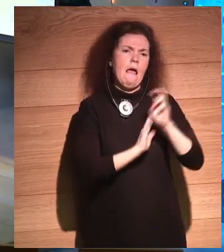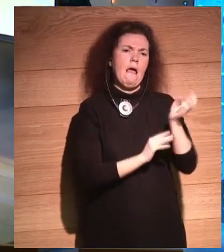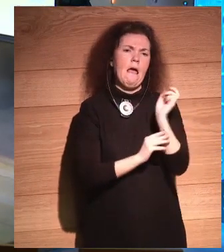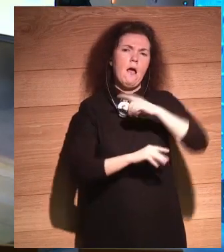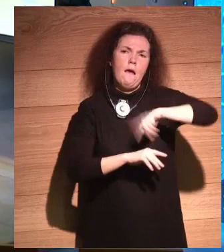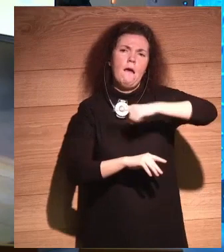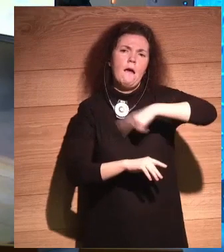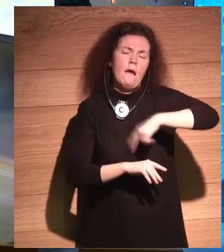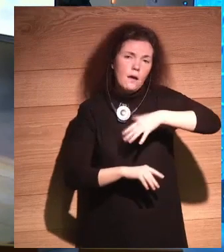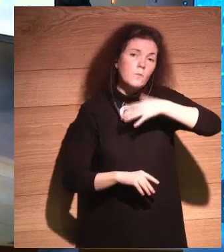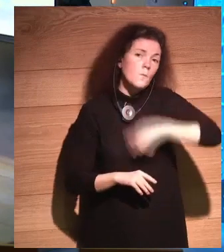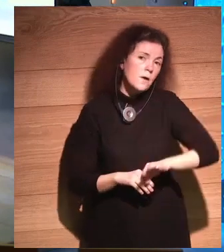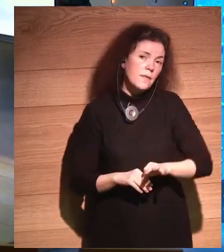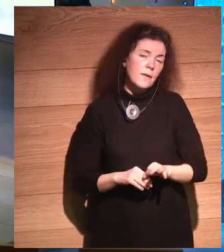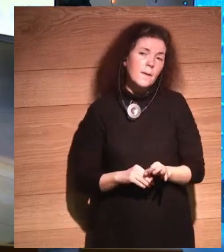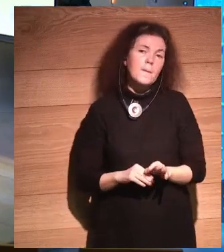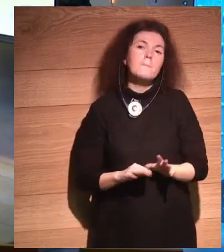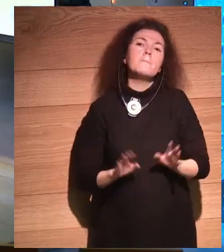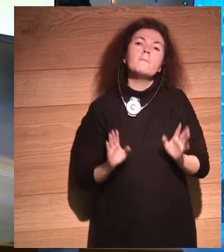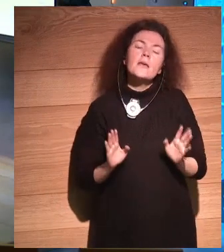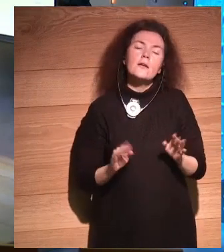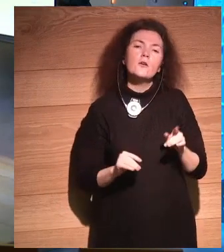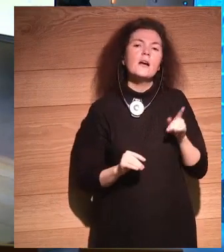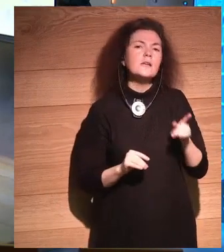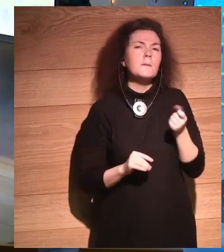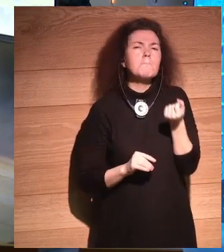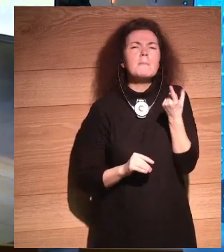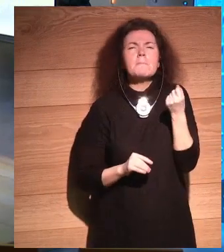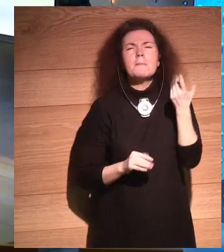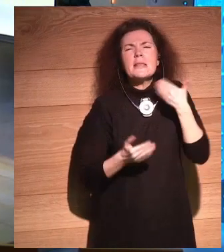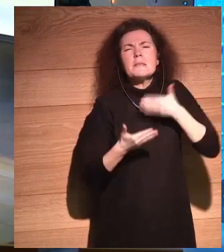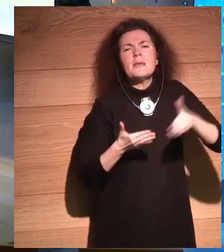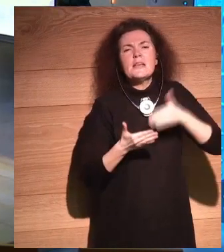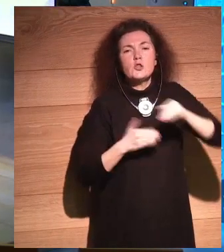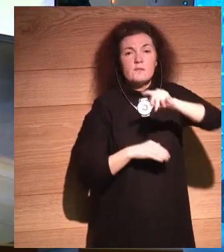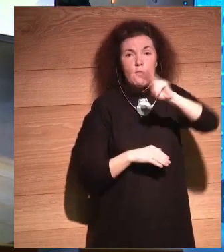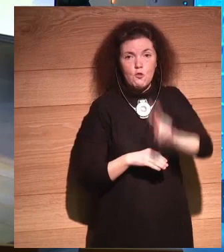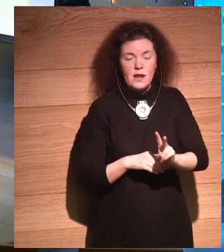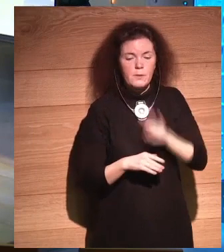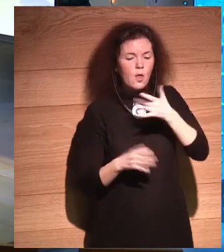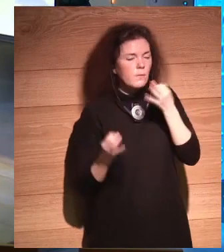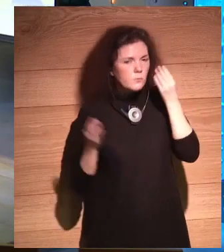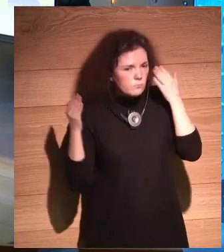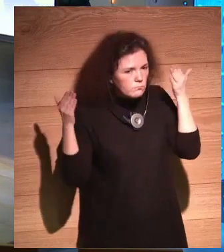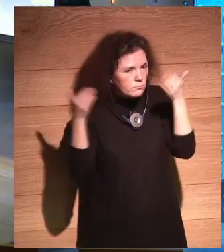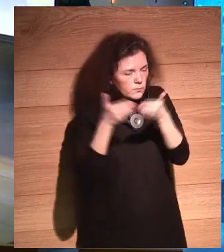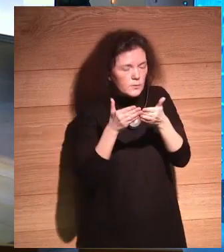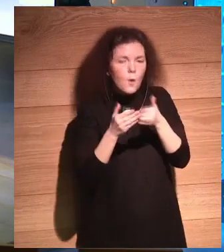And we're talking about hundreds of trillions of dollars. But on top of all that stuff, we have to think about how we put humanity on top of technology.